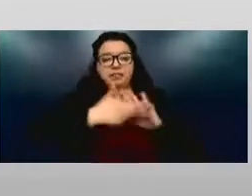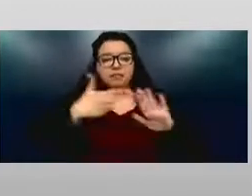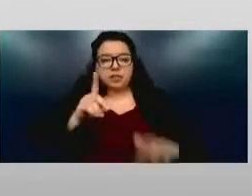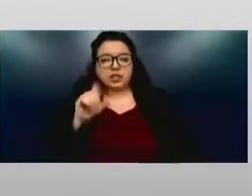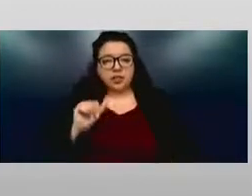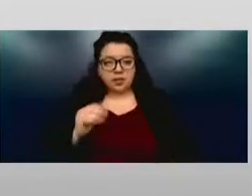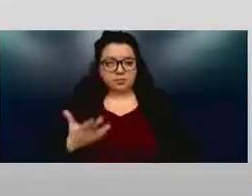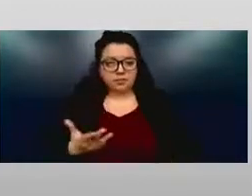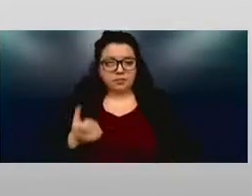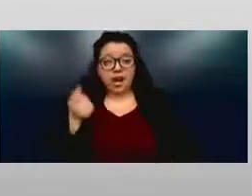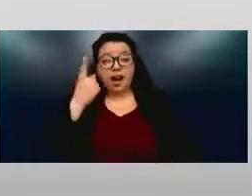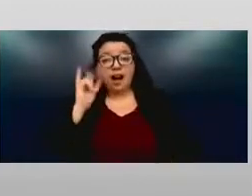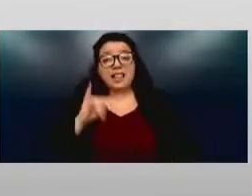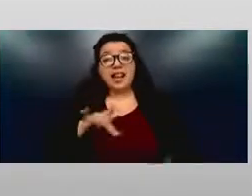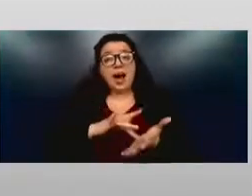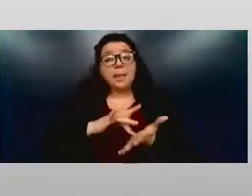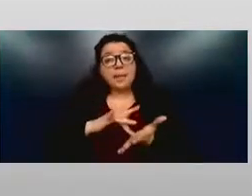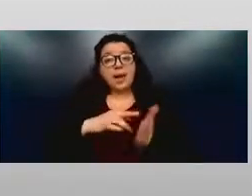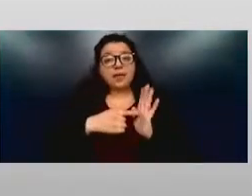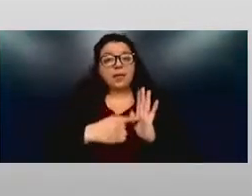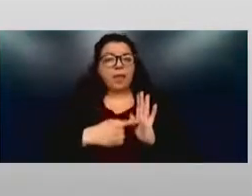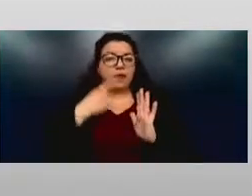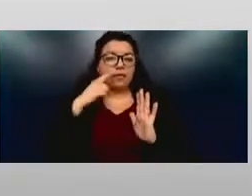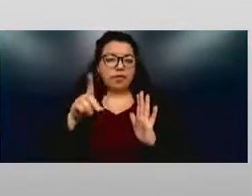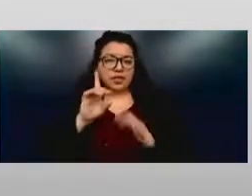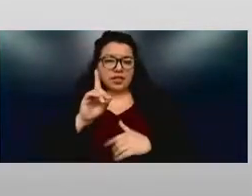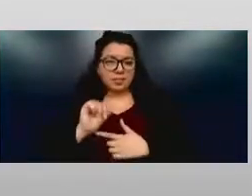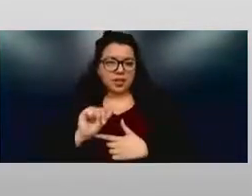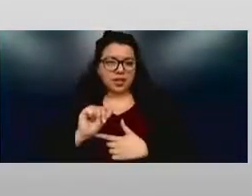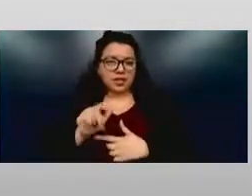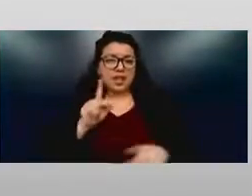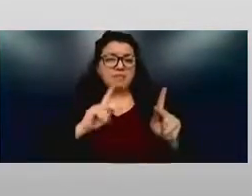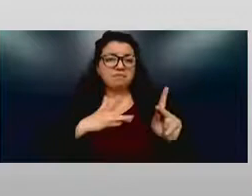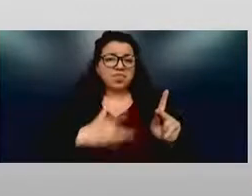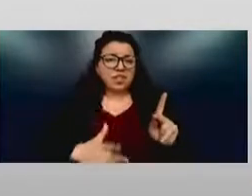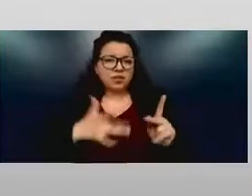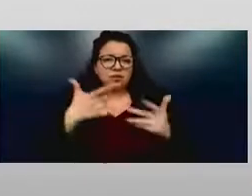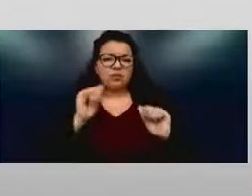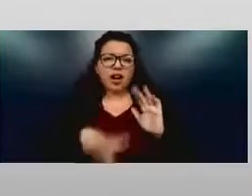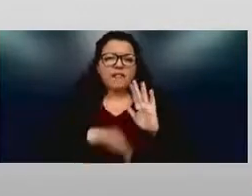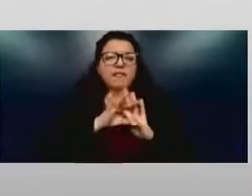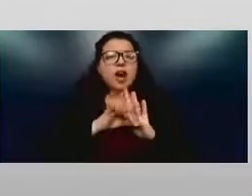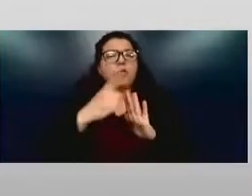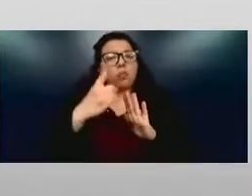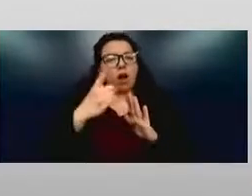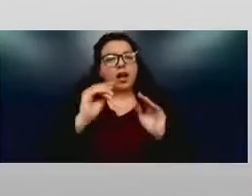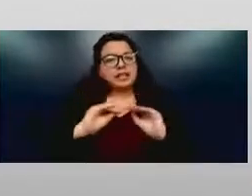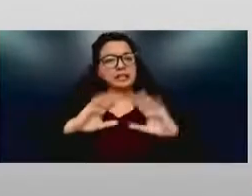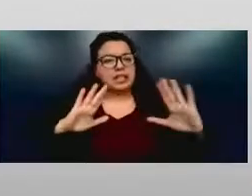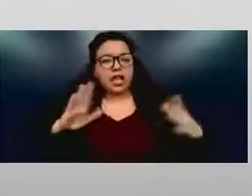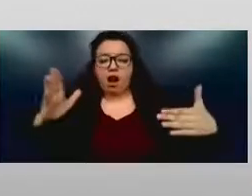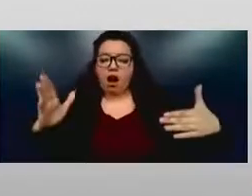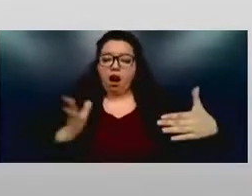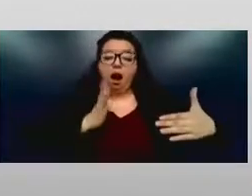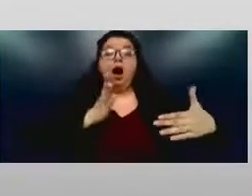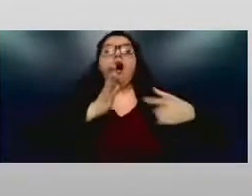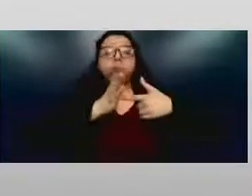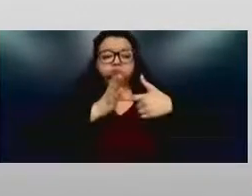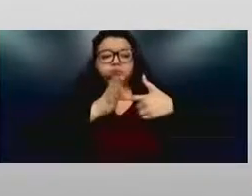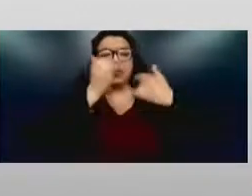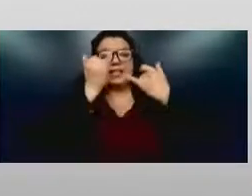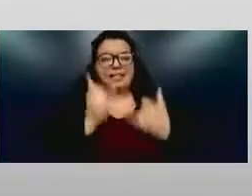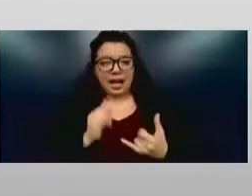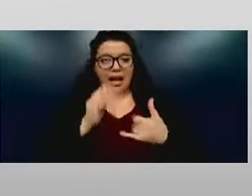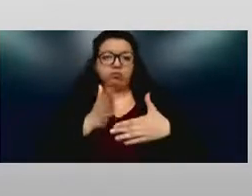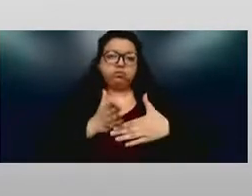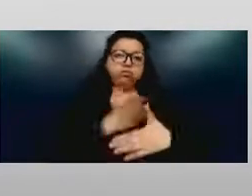medical model of disability, but we're looking for a line somewhere and there is no line. And so I think that if we recognize this as what can